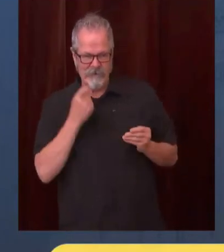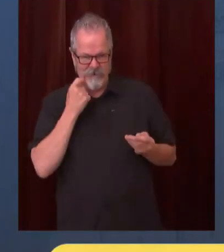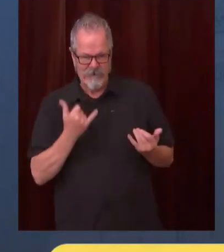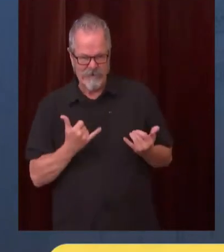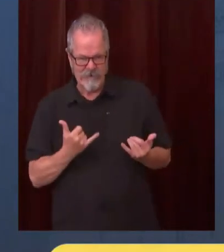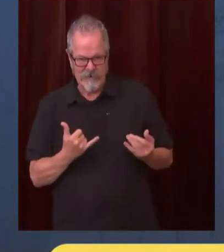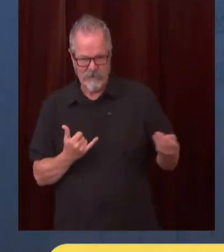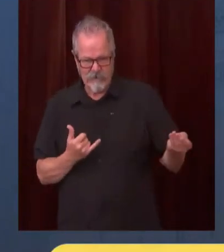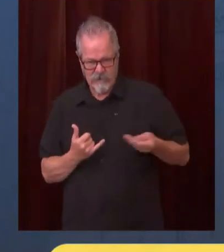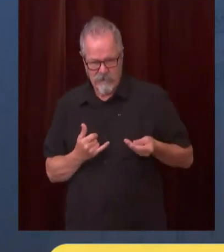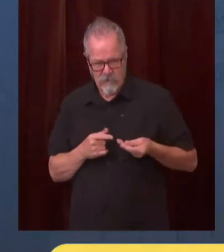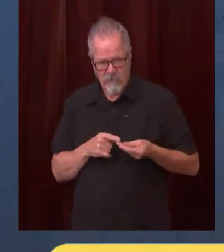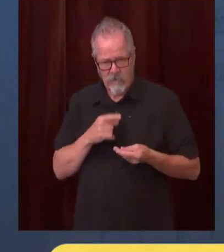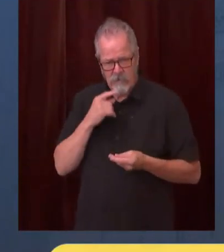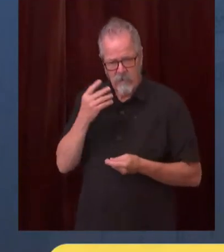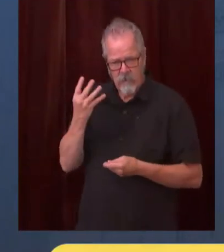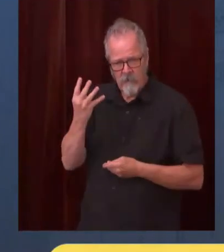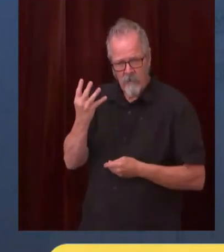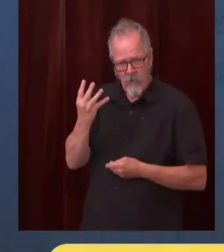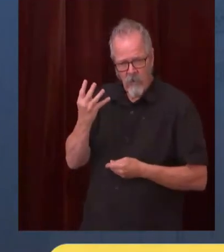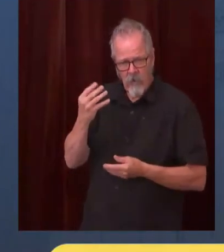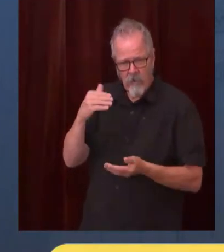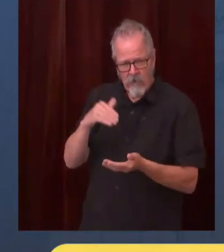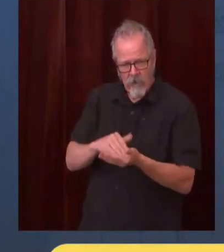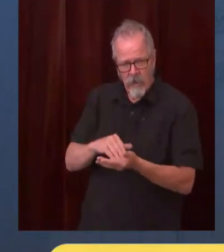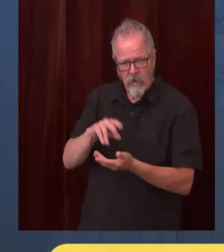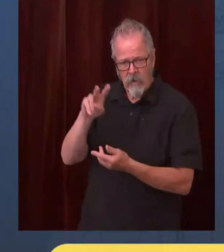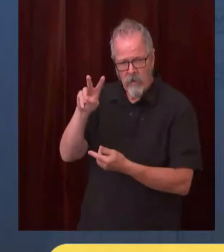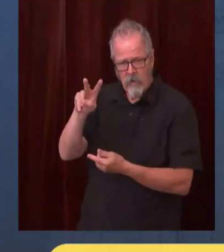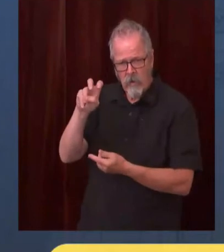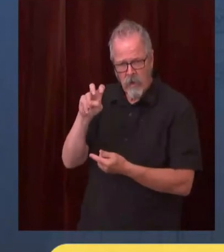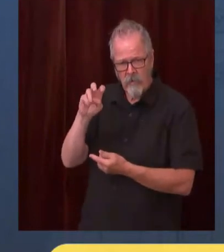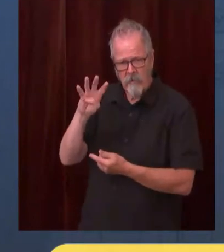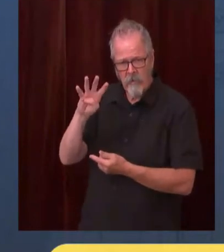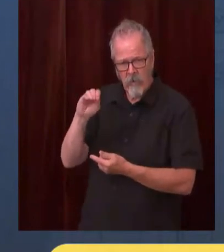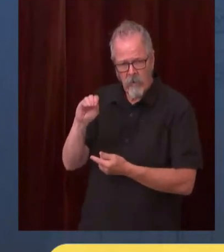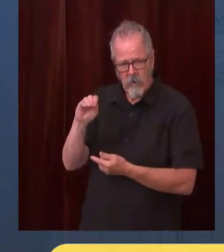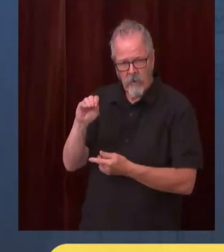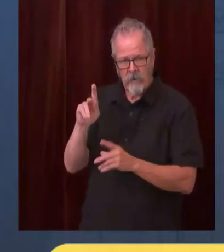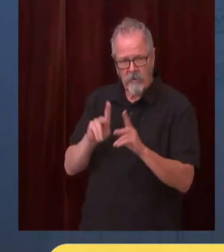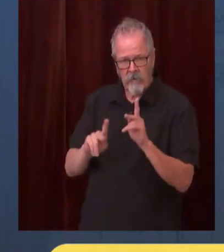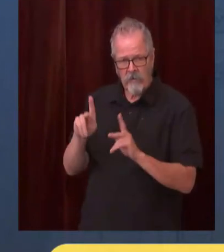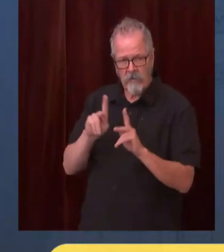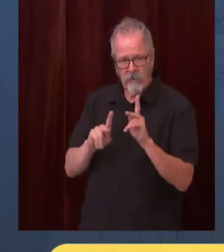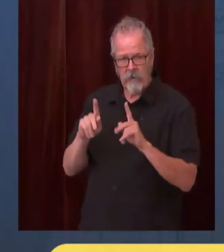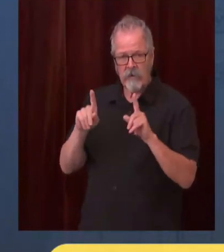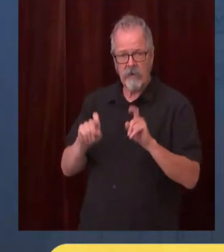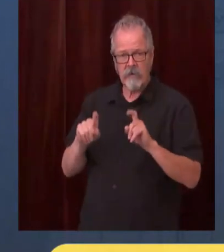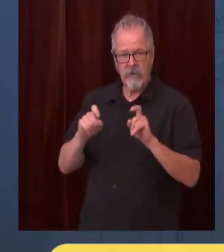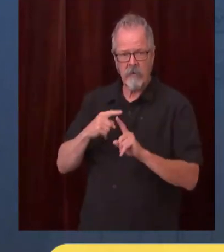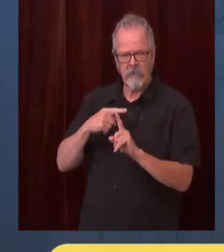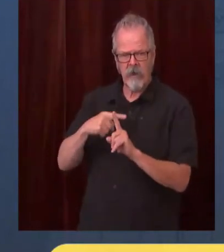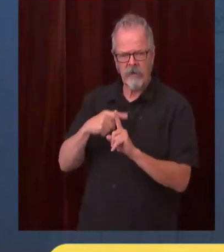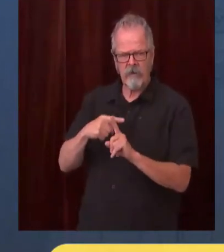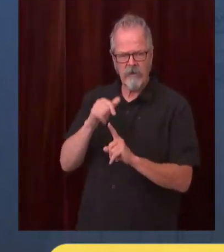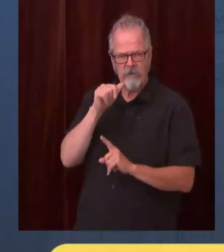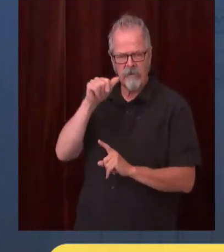were positive yesterday 252 washingtonians were newly hospitalized